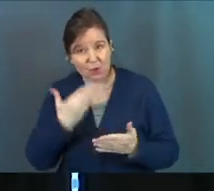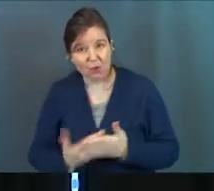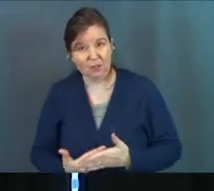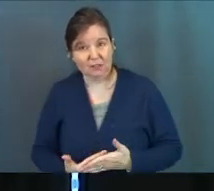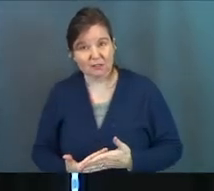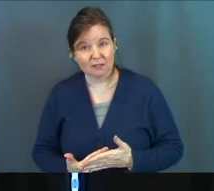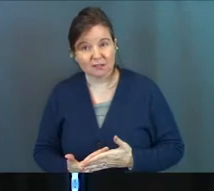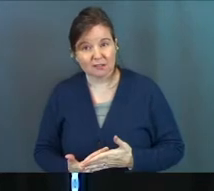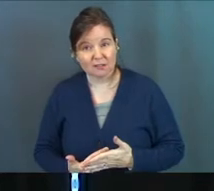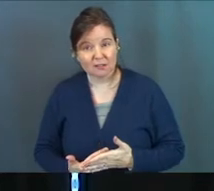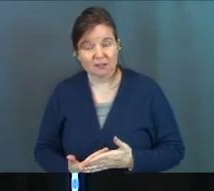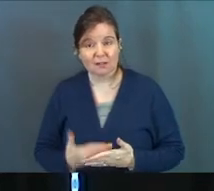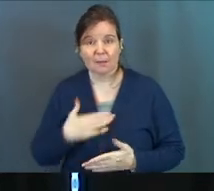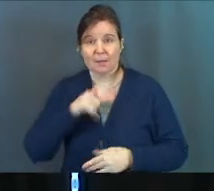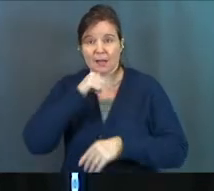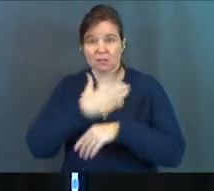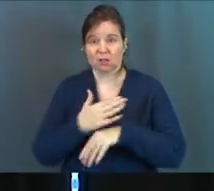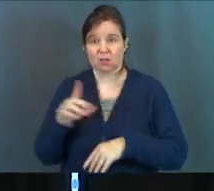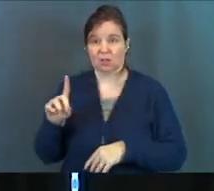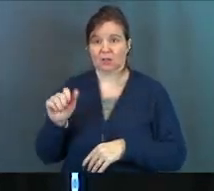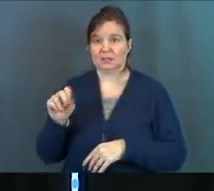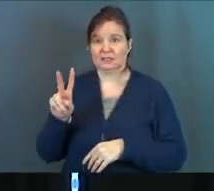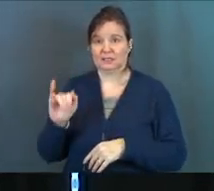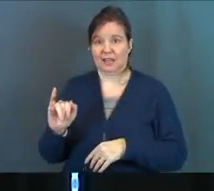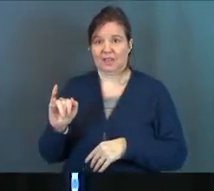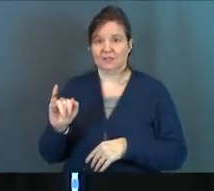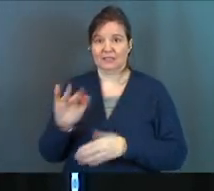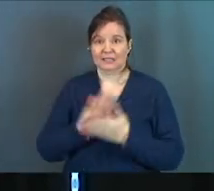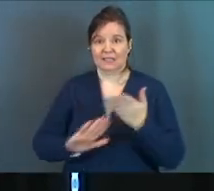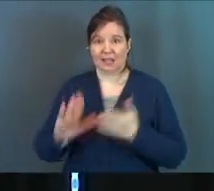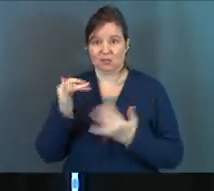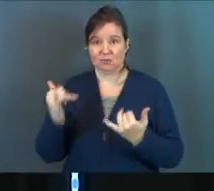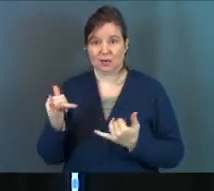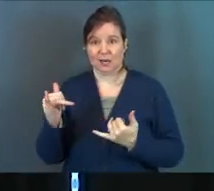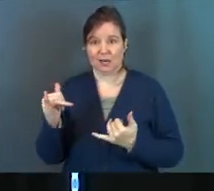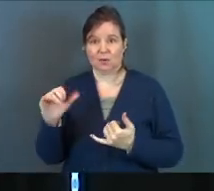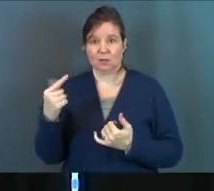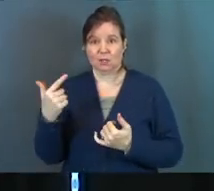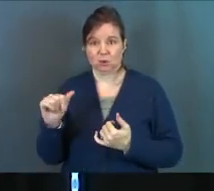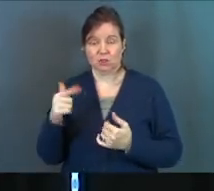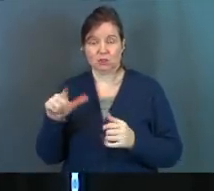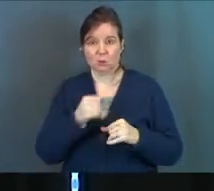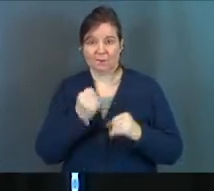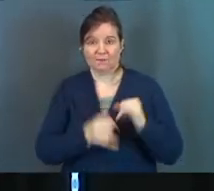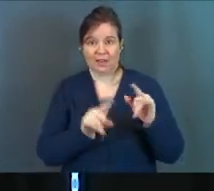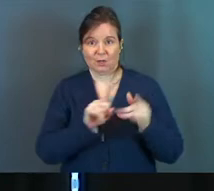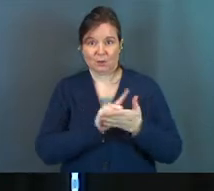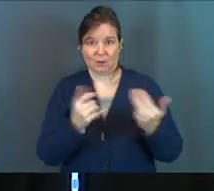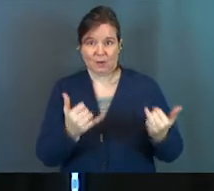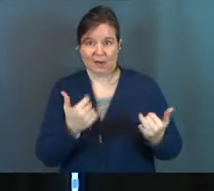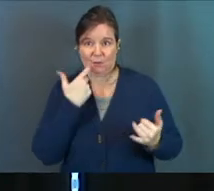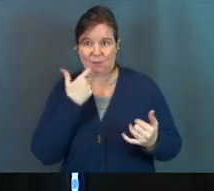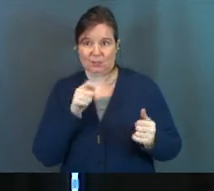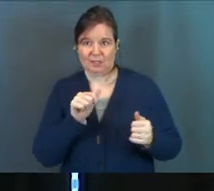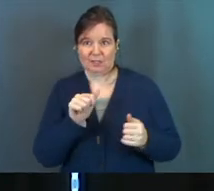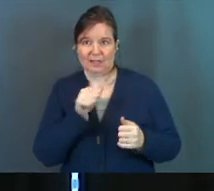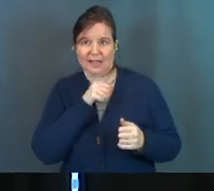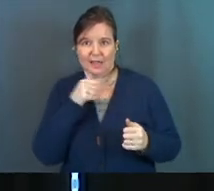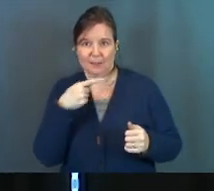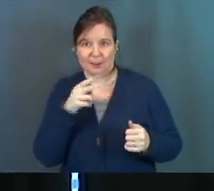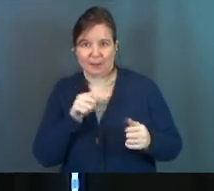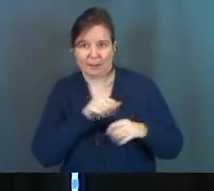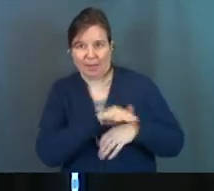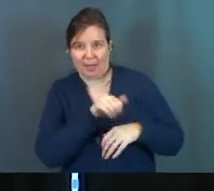good? My daughter Davey is at Savannah in college right now and she's doing finals week right now. just were Amazon